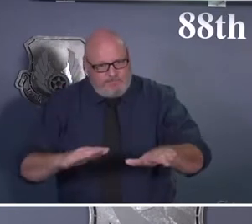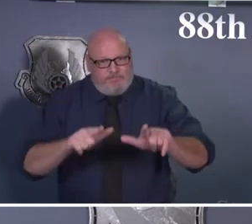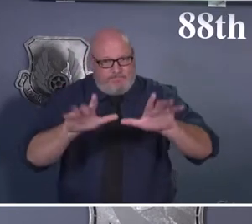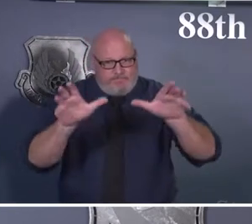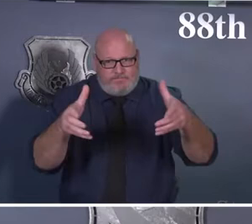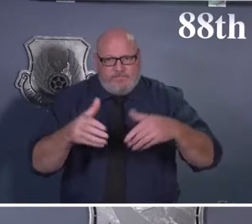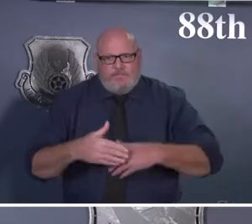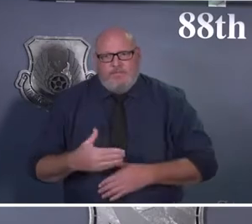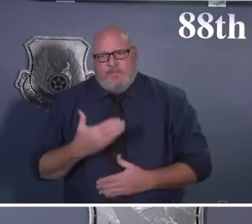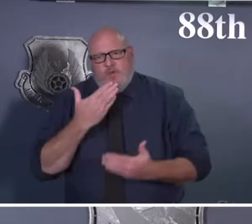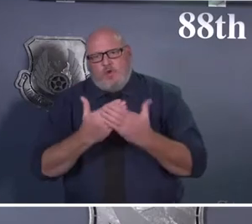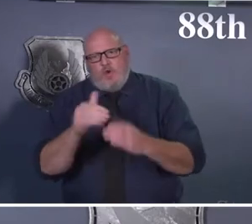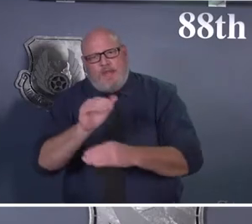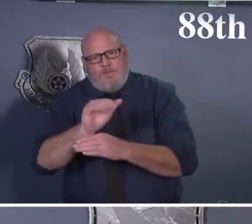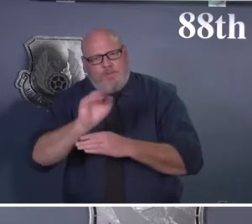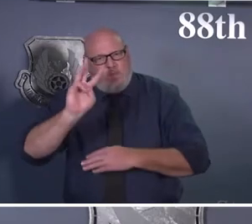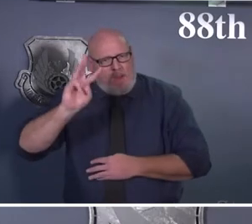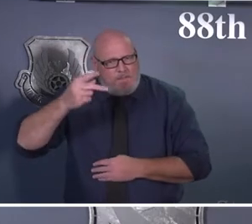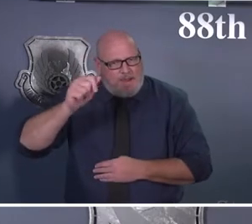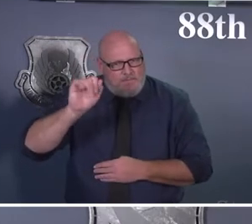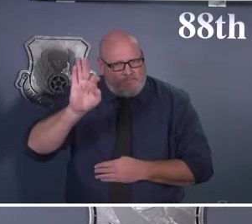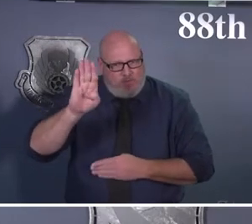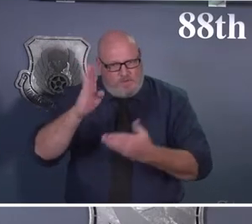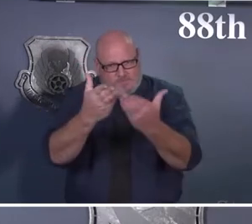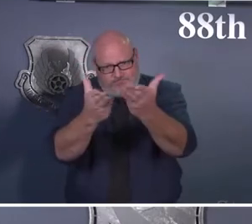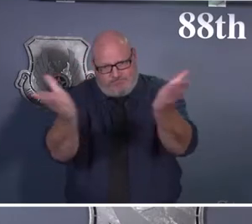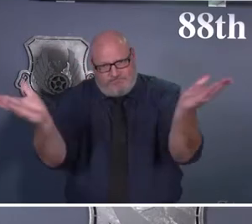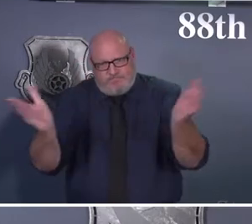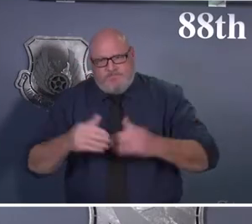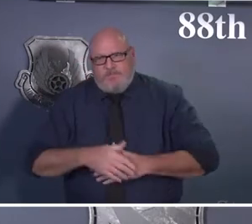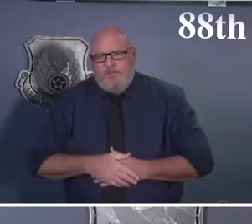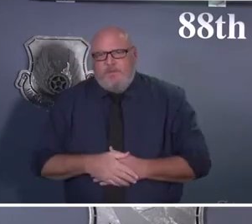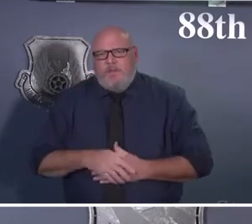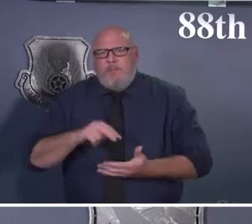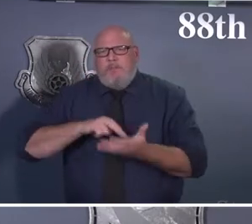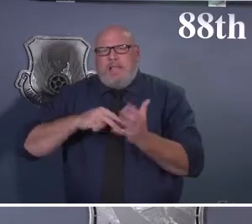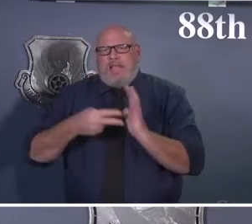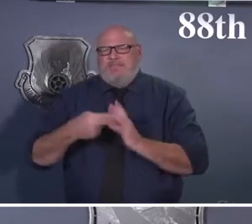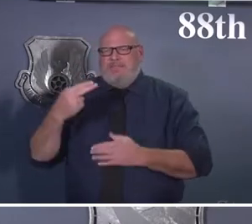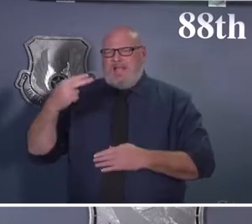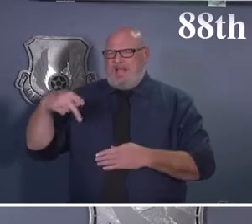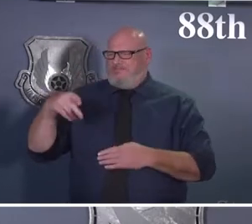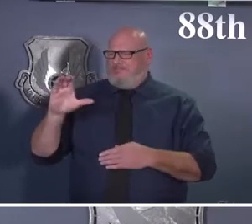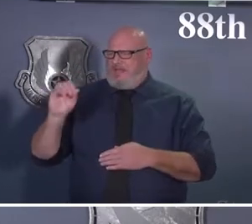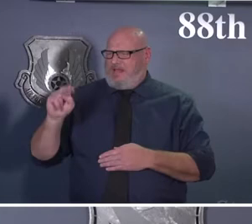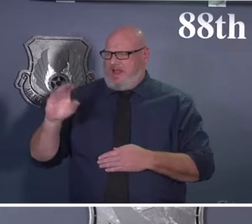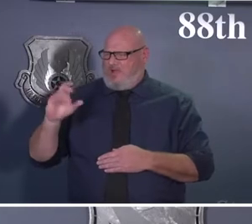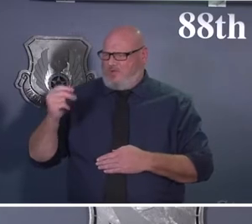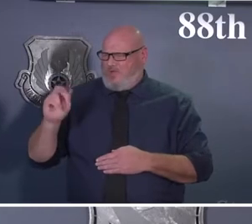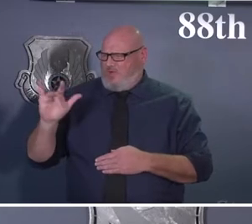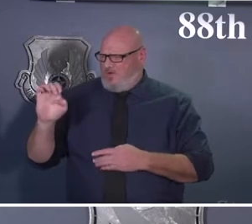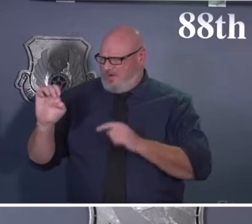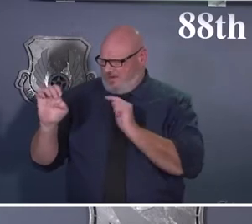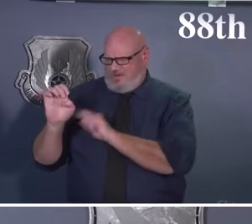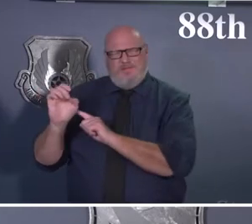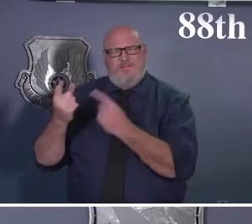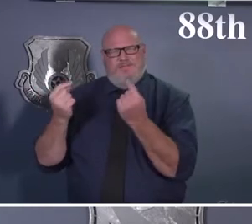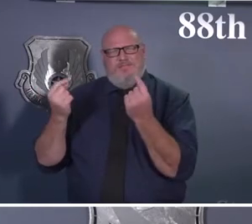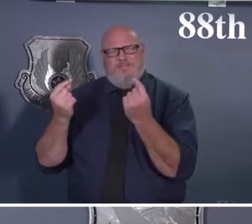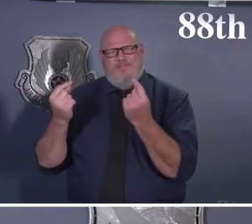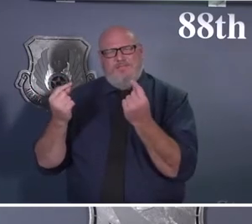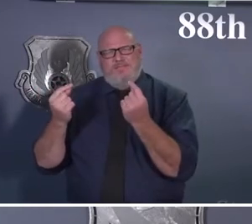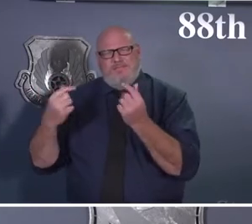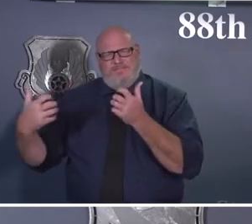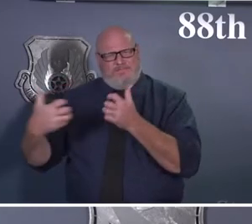things we wanted to discuss is what exactly health protection condition Charlie looks like. And as the boss said in his email that he sent out on Friday, we